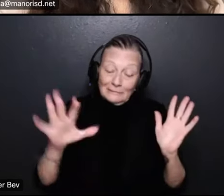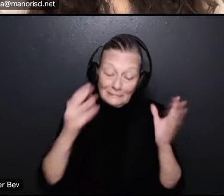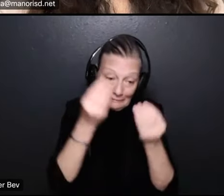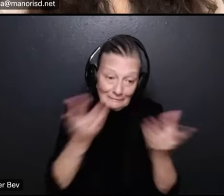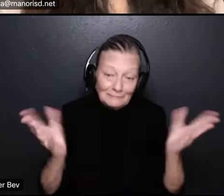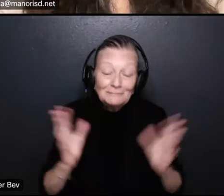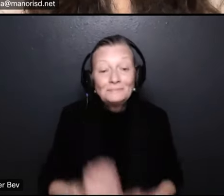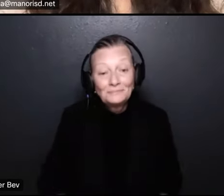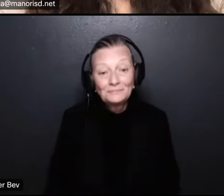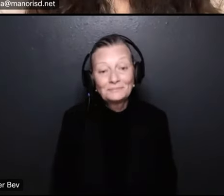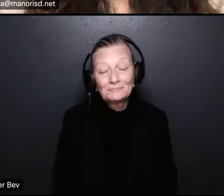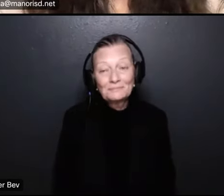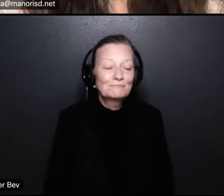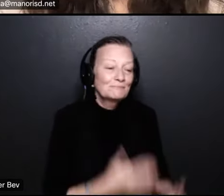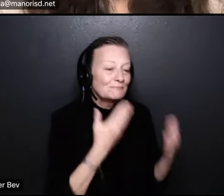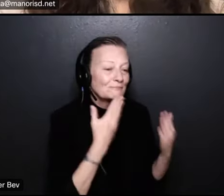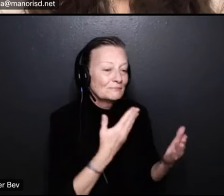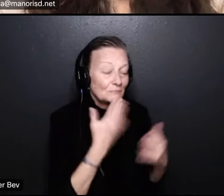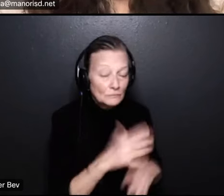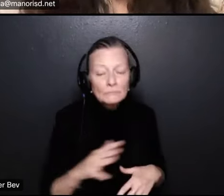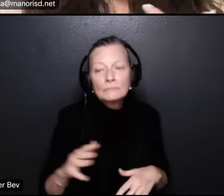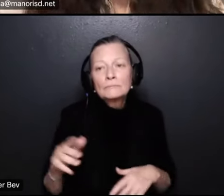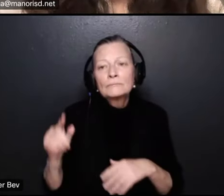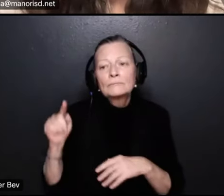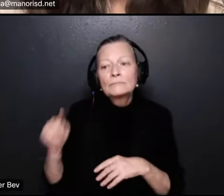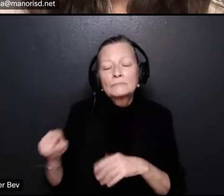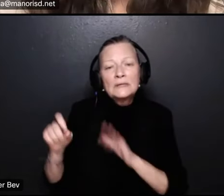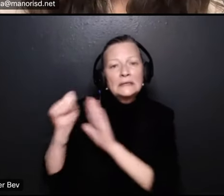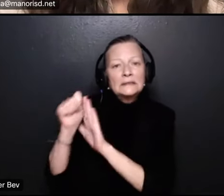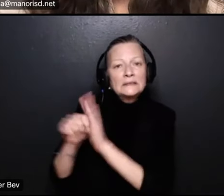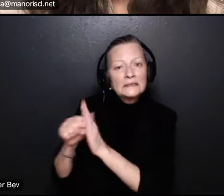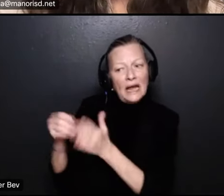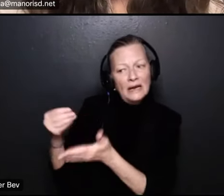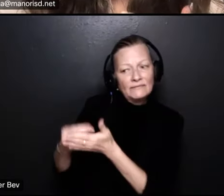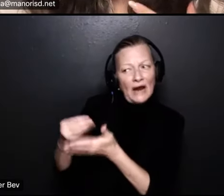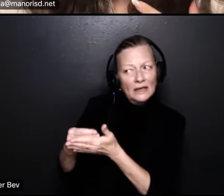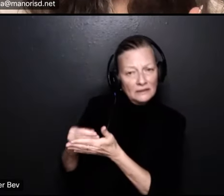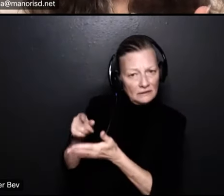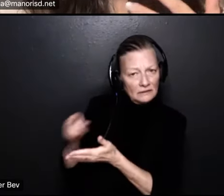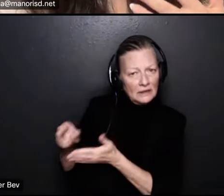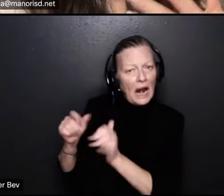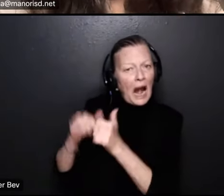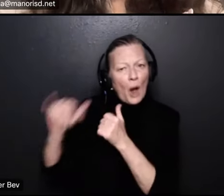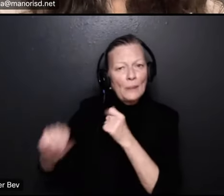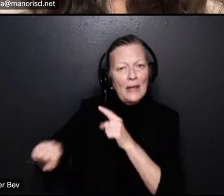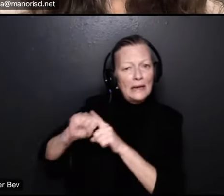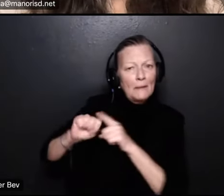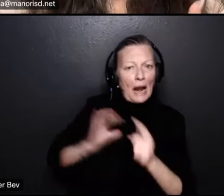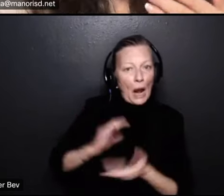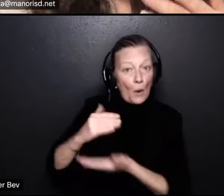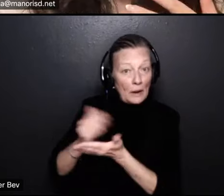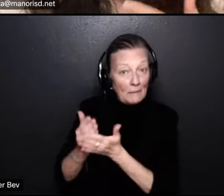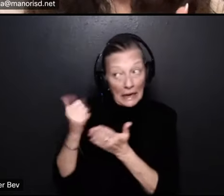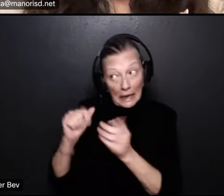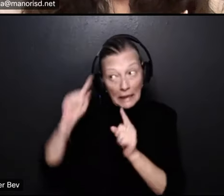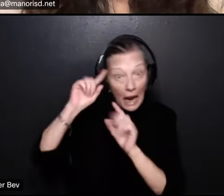thank you um and how does how does state funding impact our budget are there any anticipated changes in state funding